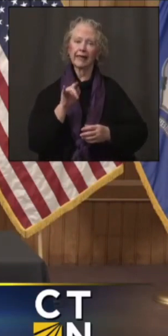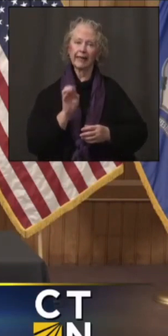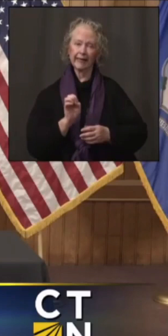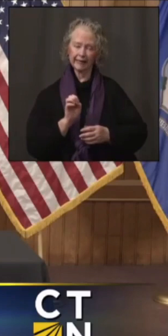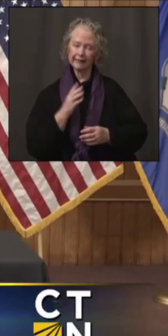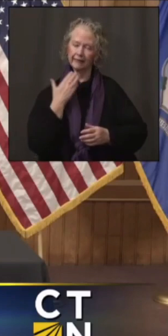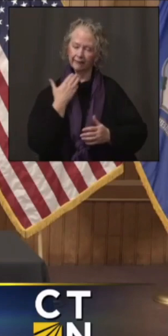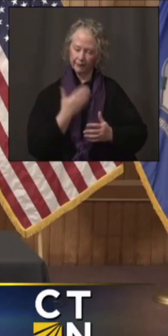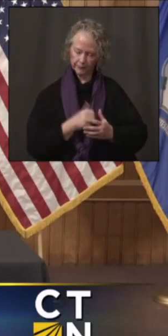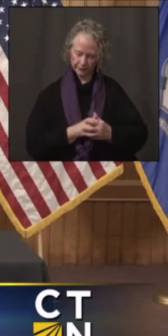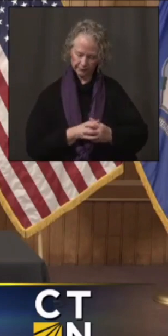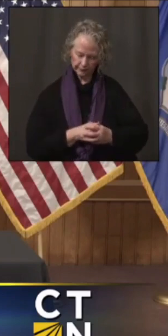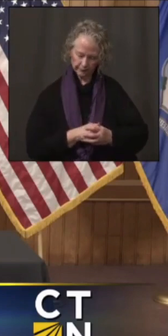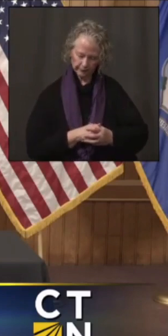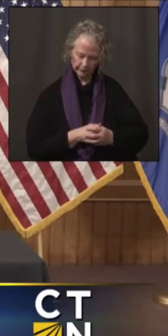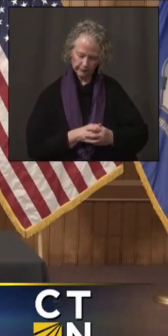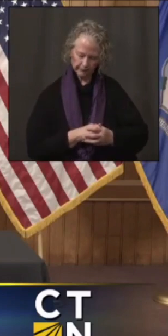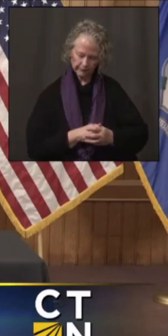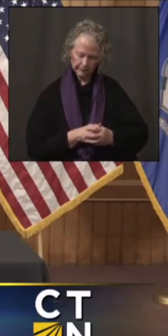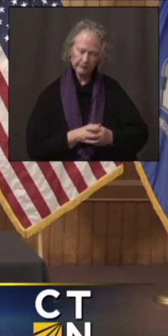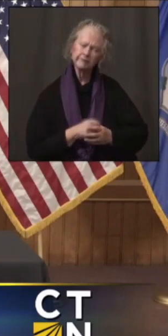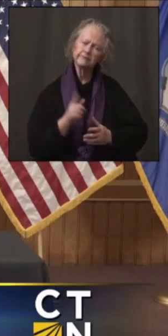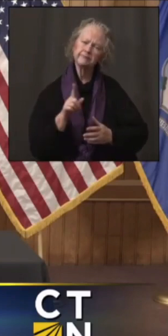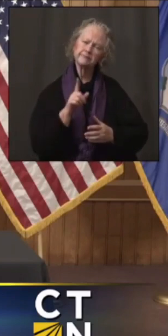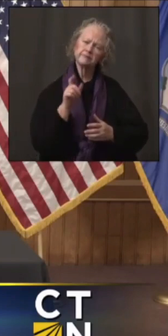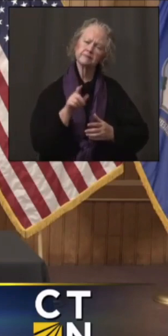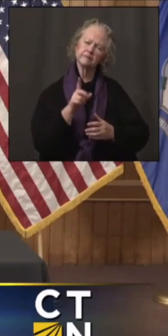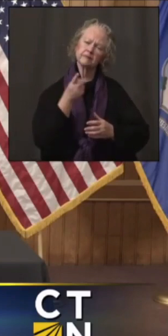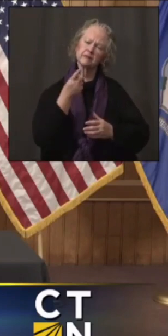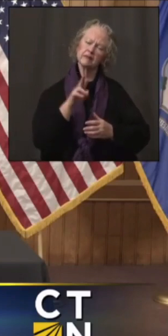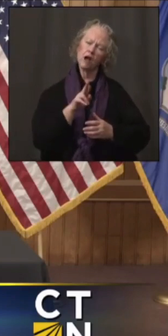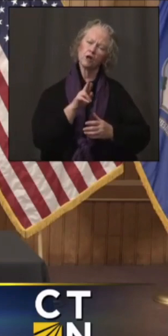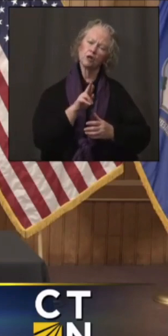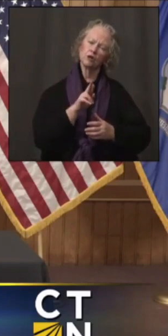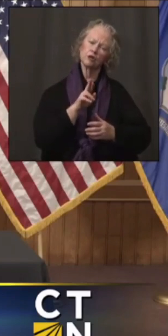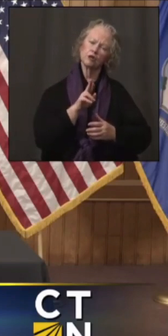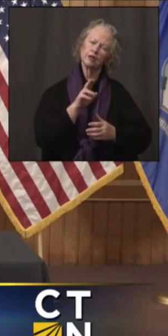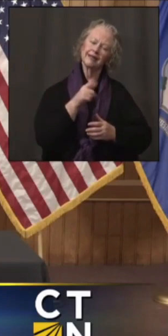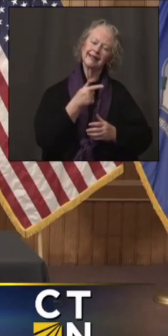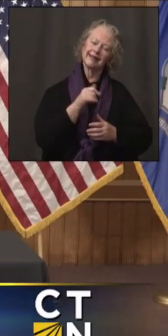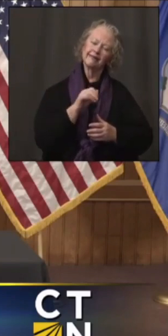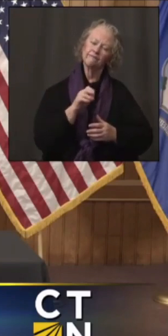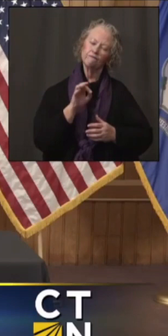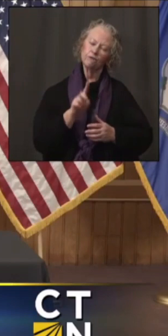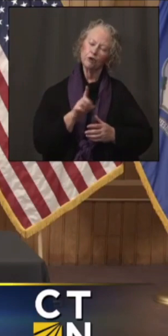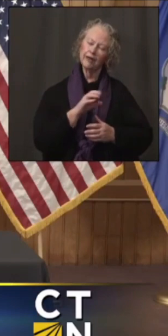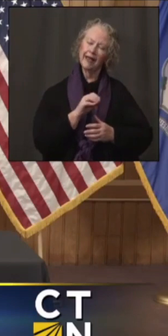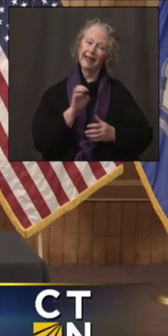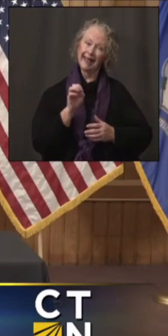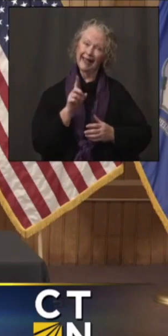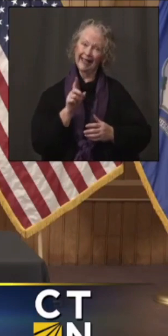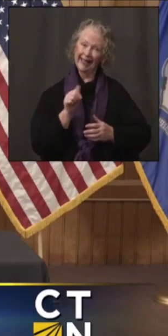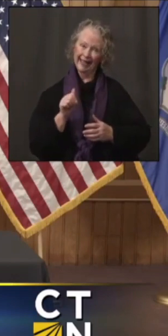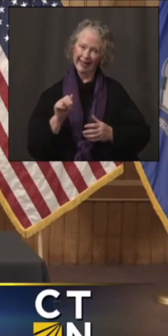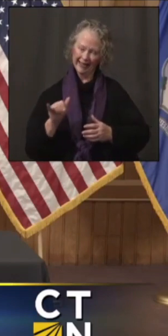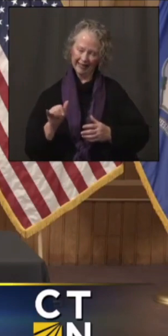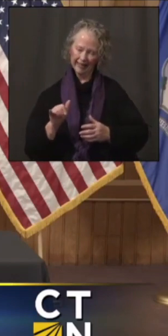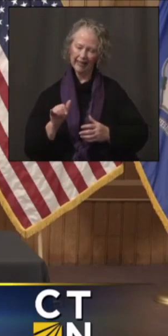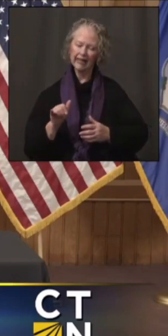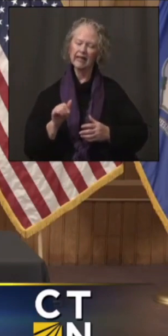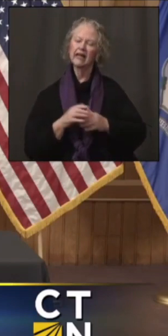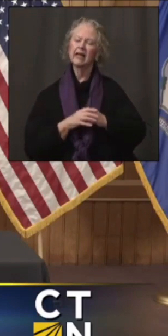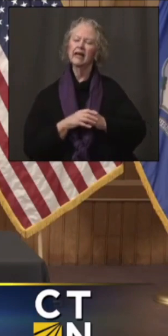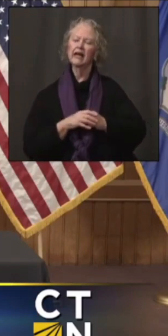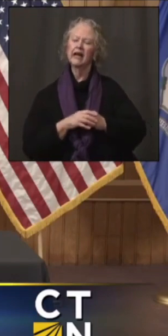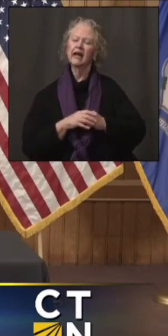Thanks, Max. Uh, question for Dr. Gifford and, uh, Dr. Edie. Um, this comes from, uh, people in the public